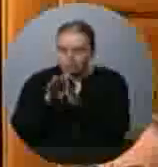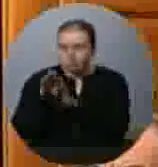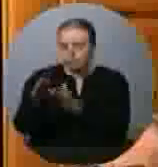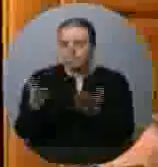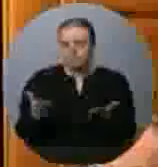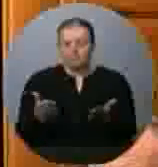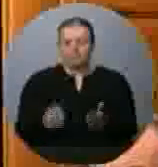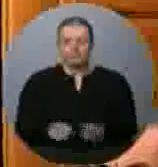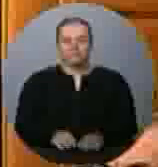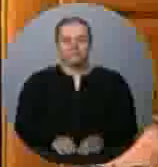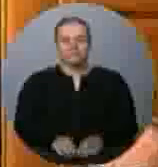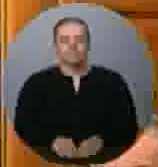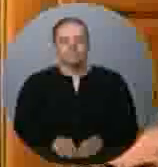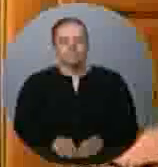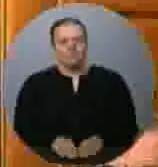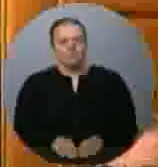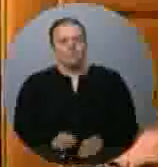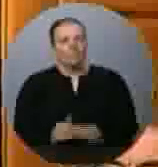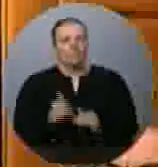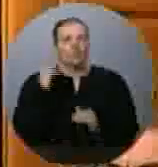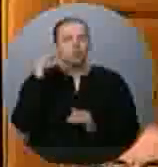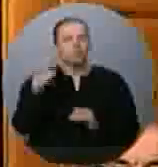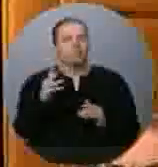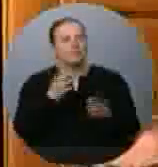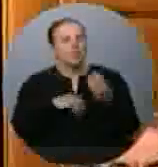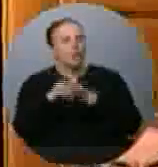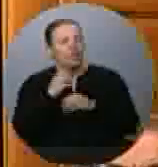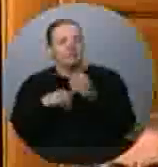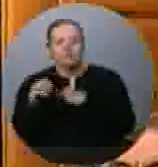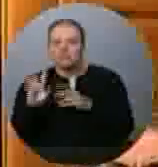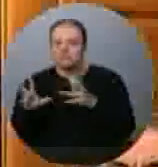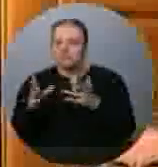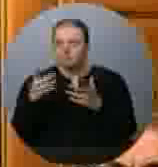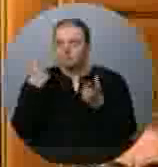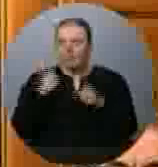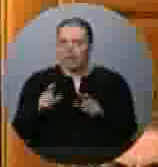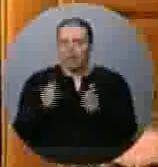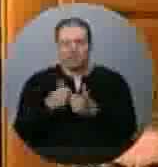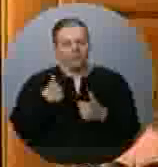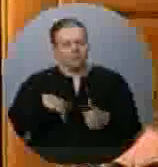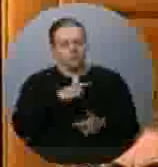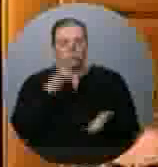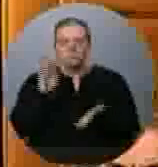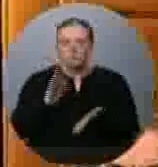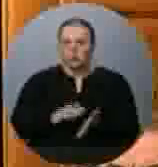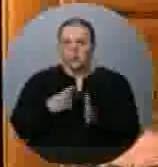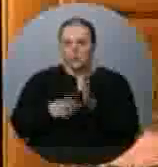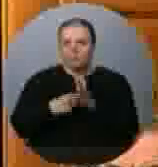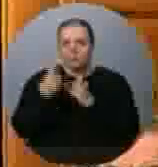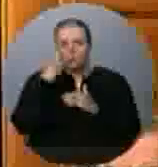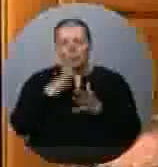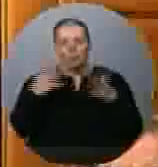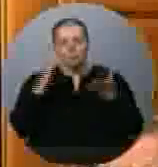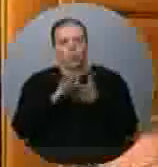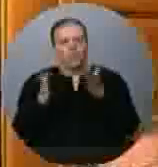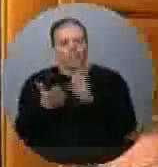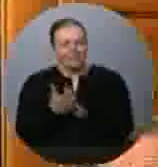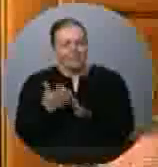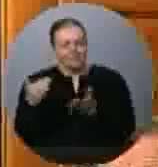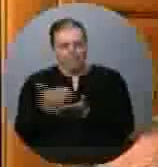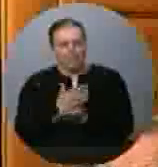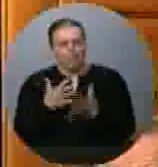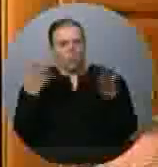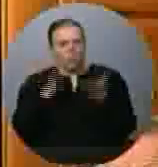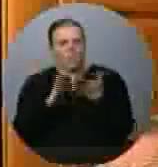supported the fact that we want to lower those corporate taxes so that corporations can actually produce those jobs.